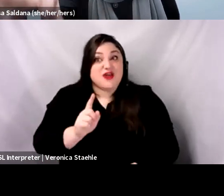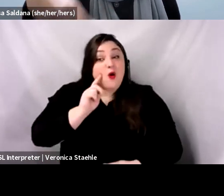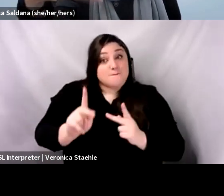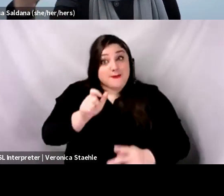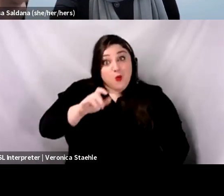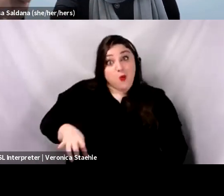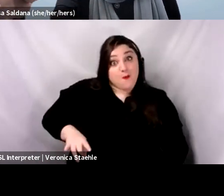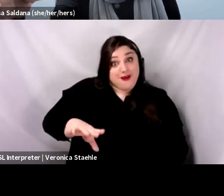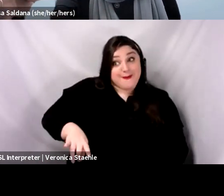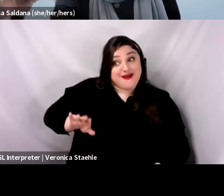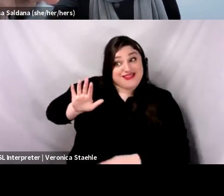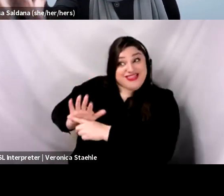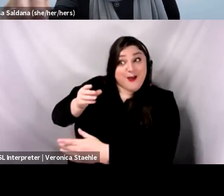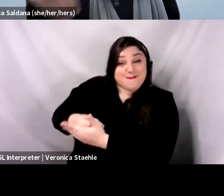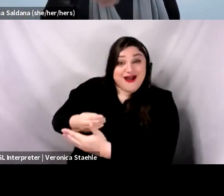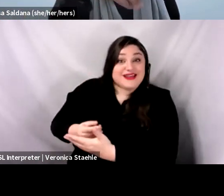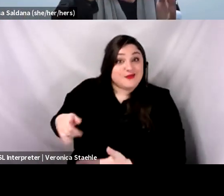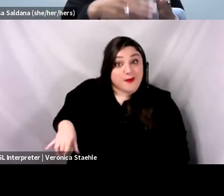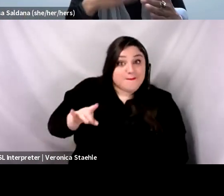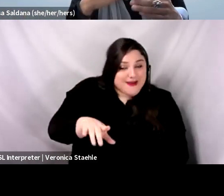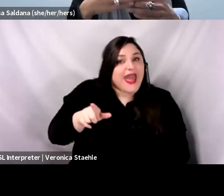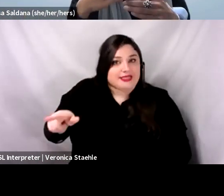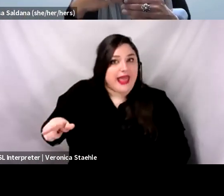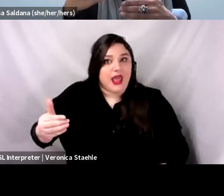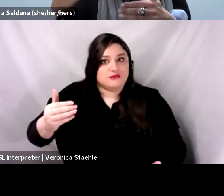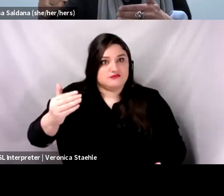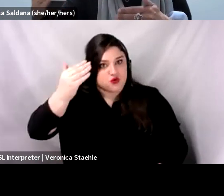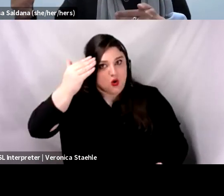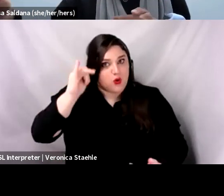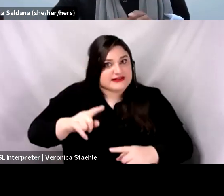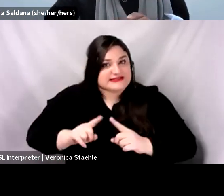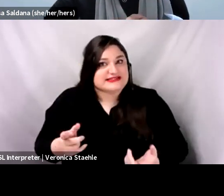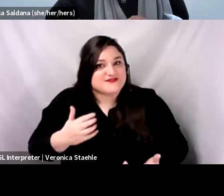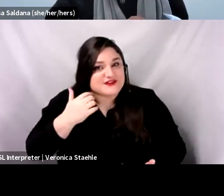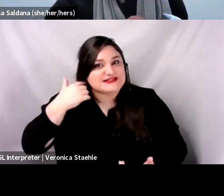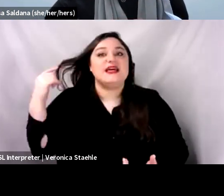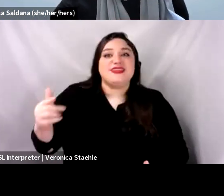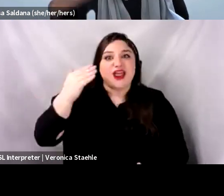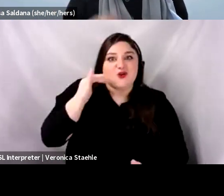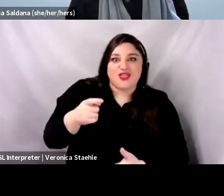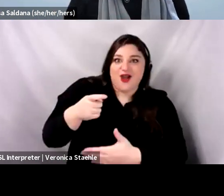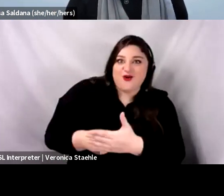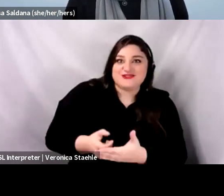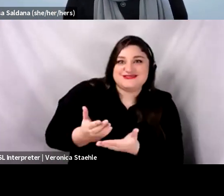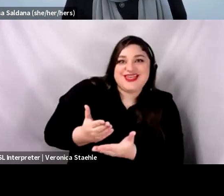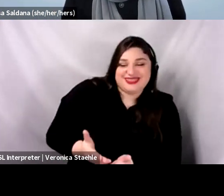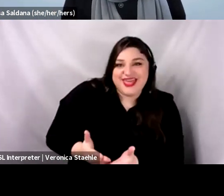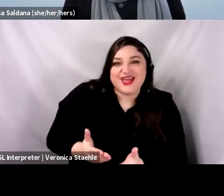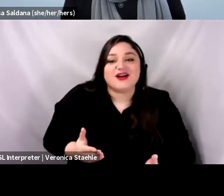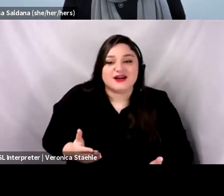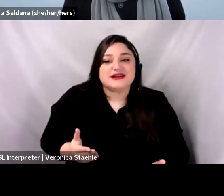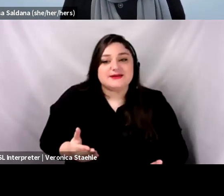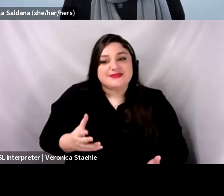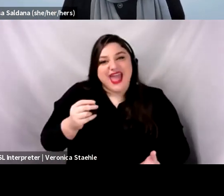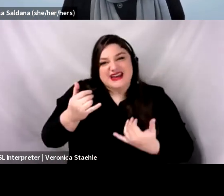programming, bring in the new technology, absolutely, it's not an ongoing implementation cost. But there's still those